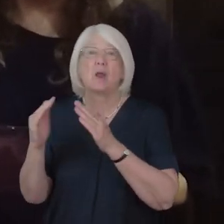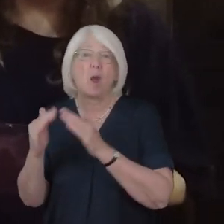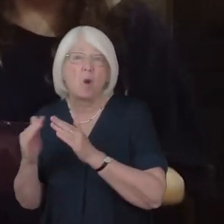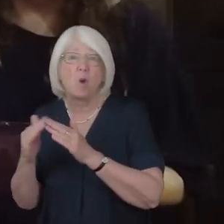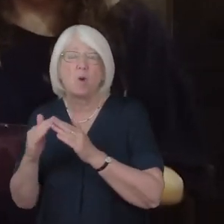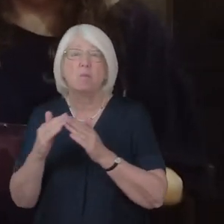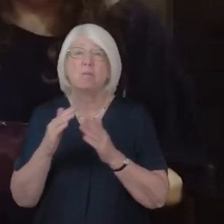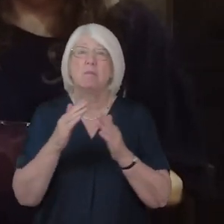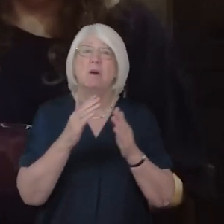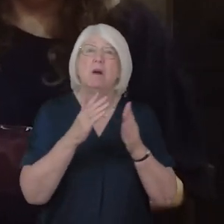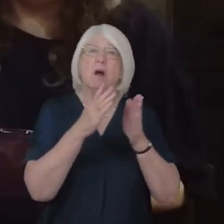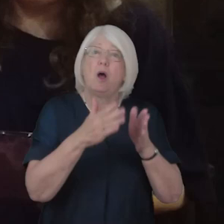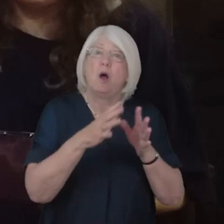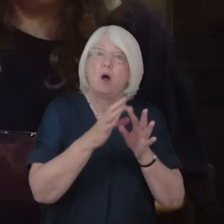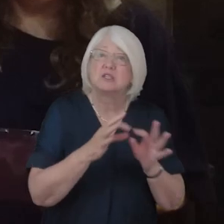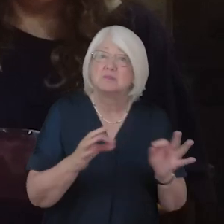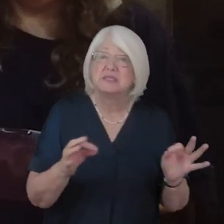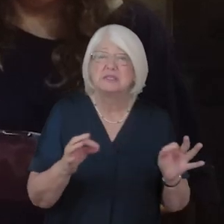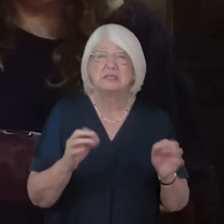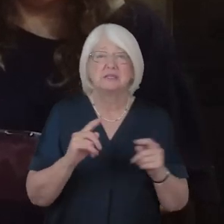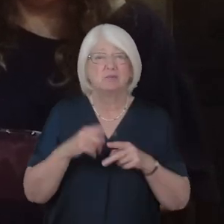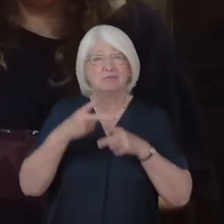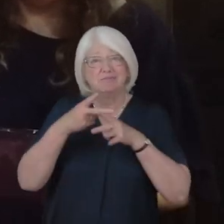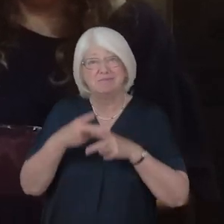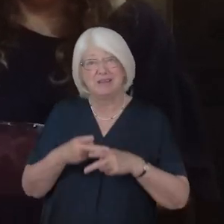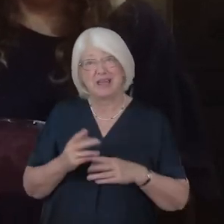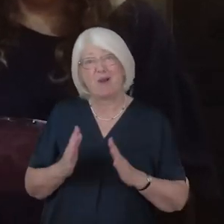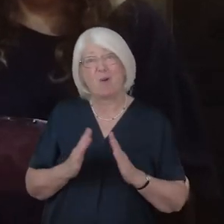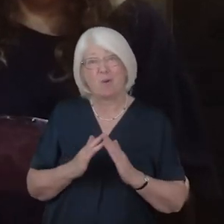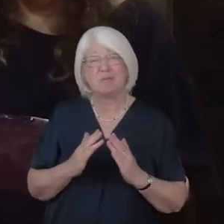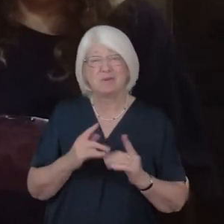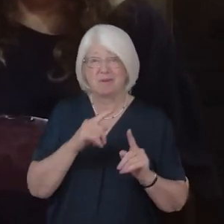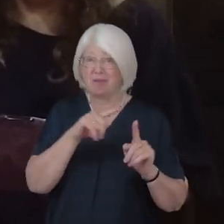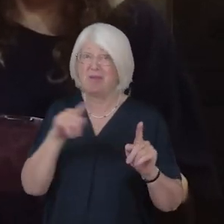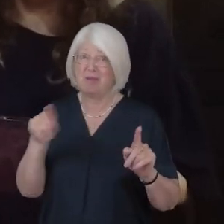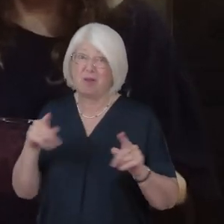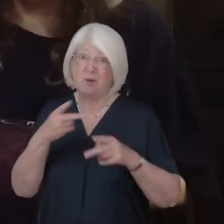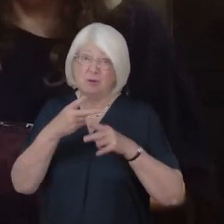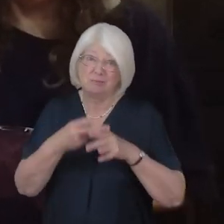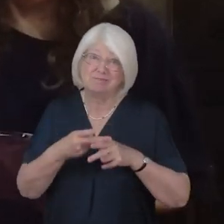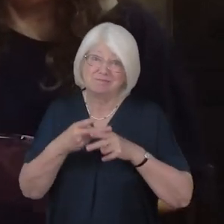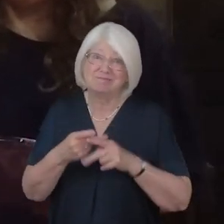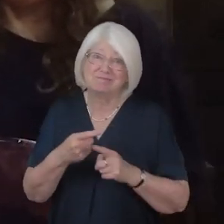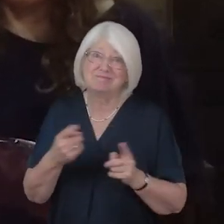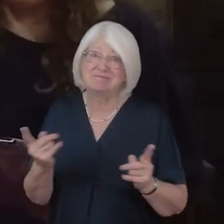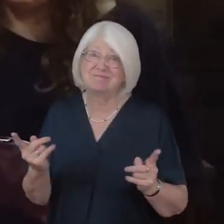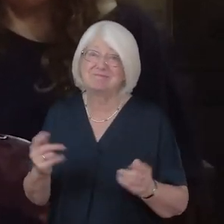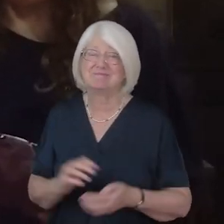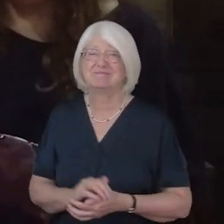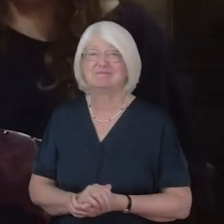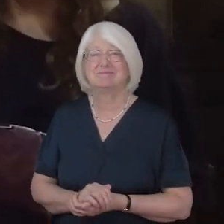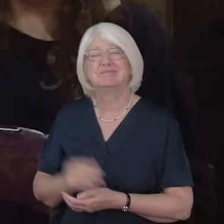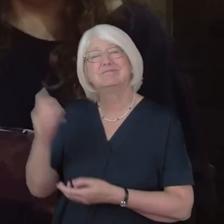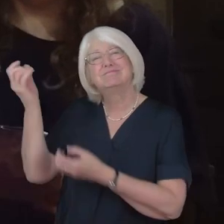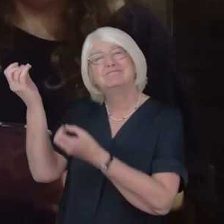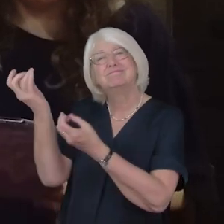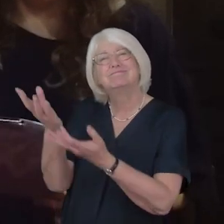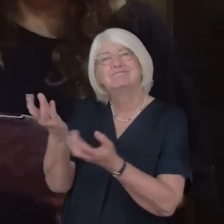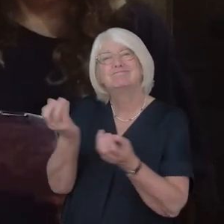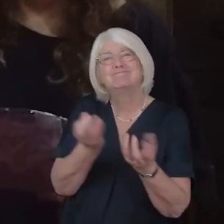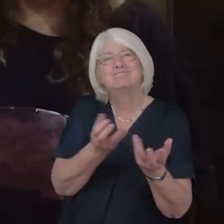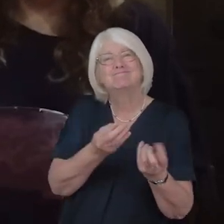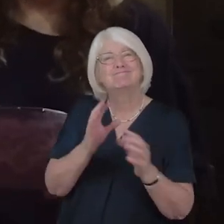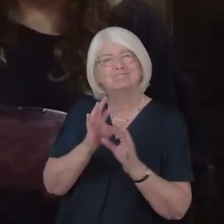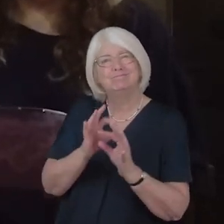homes and those who care for them give peace and assurance of your love to those in their